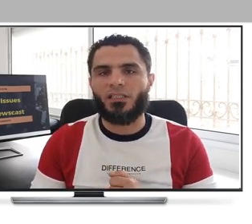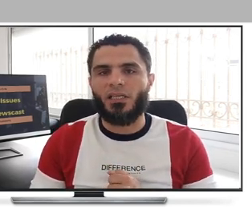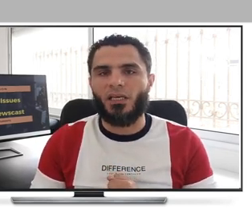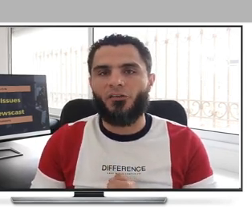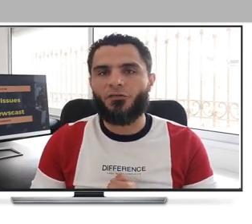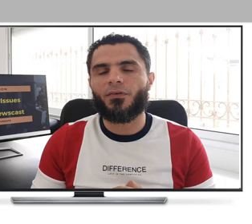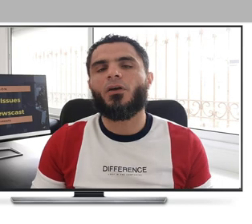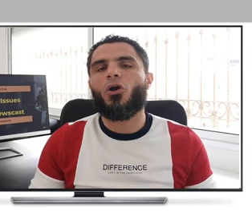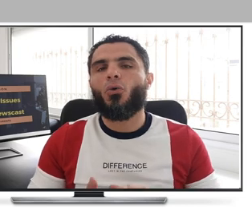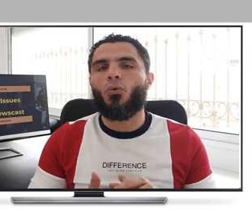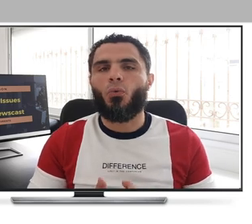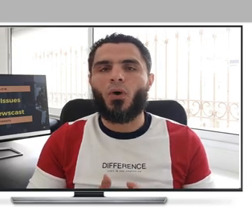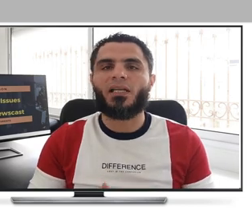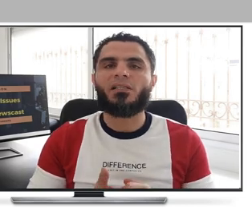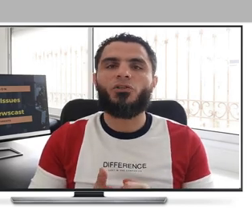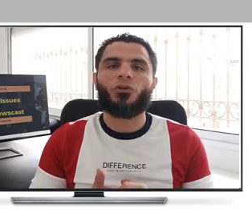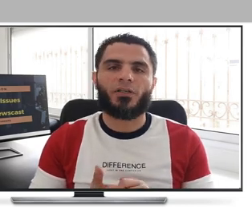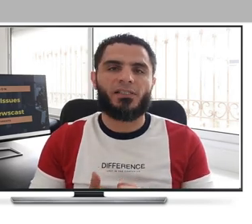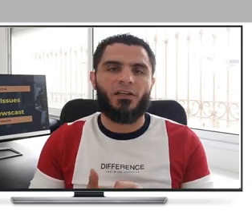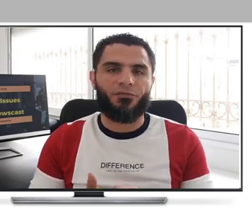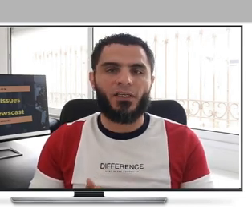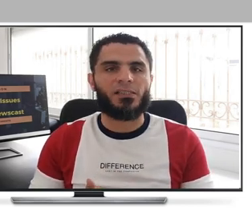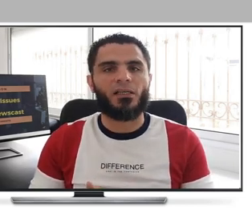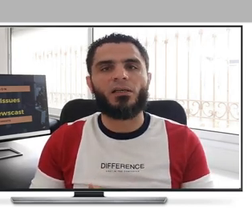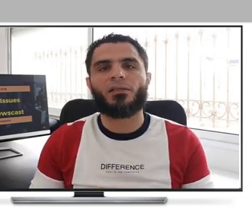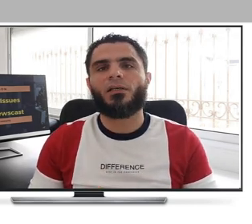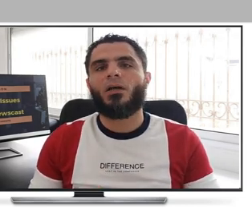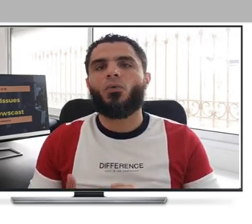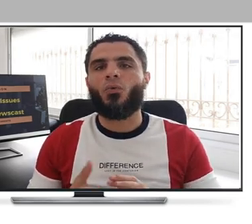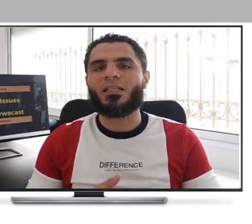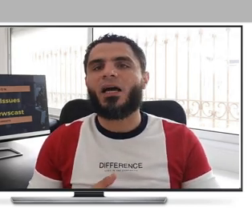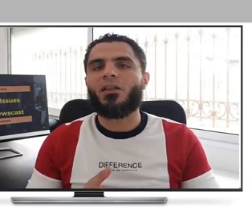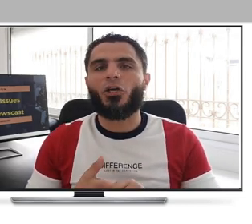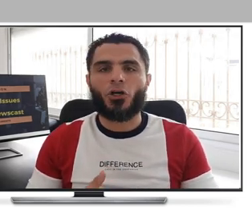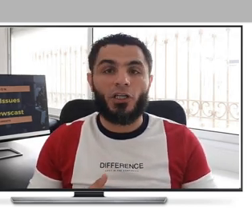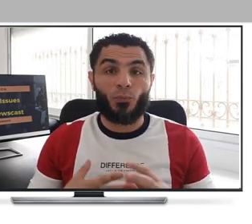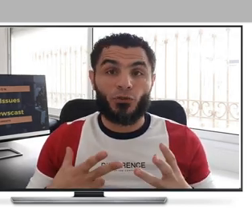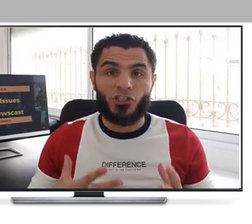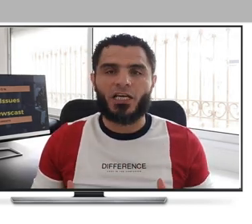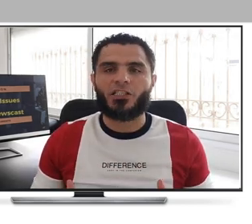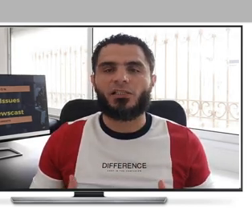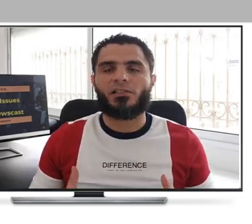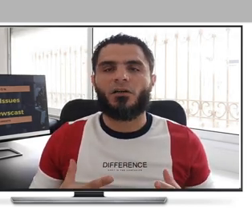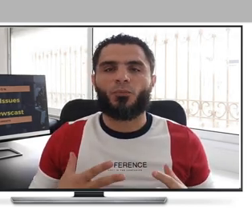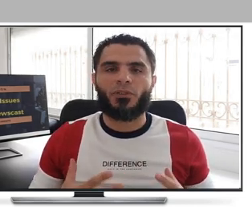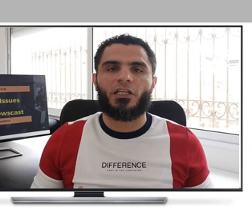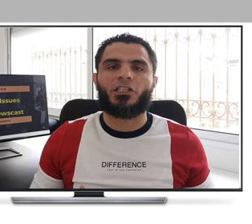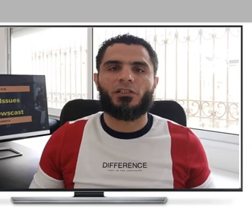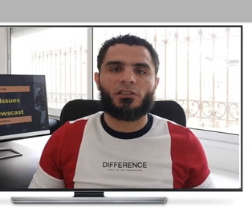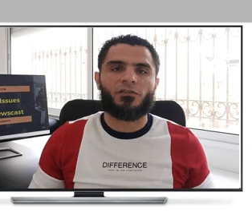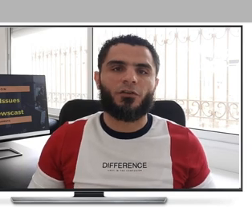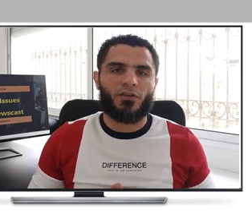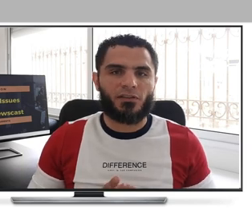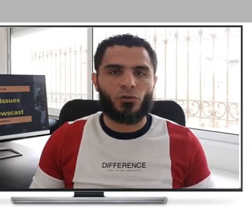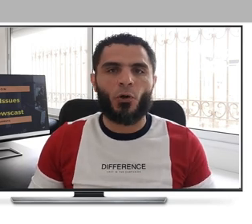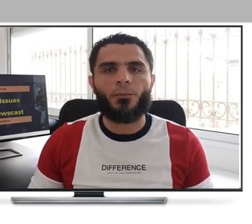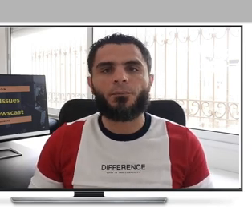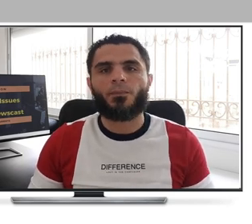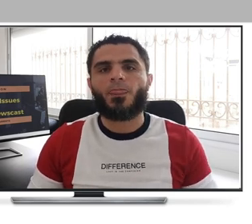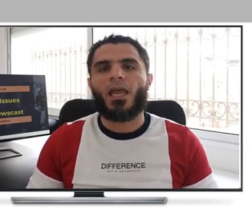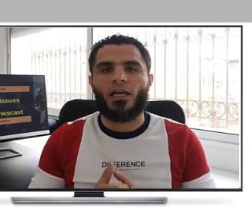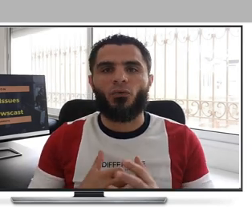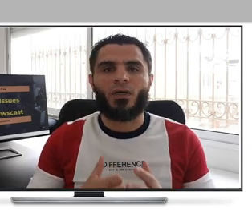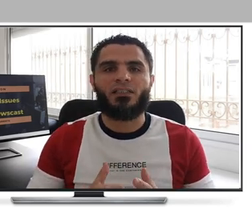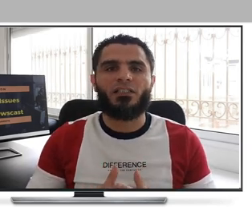did he give? What is New York City facing? What are the early projections or predictions for the